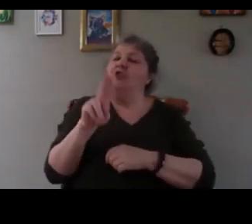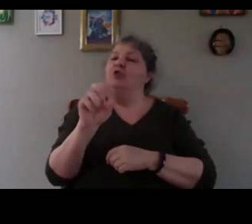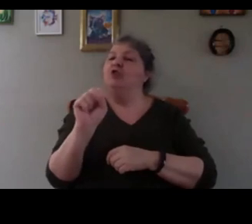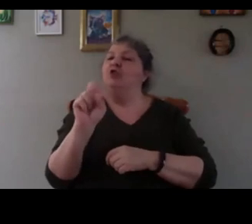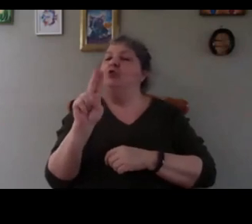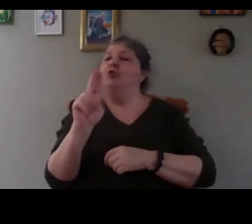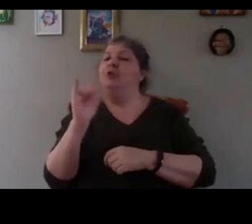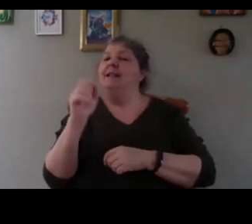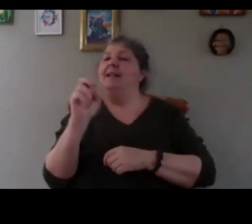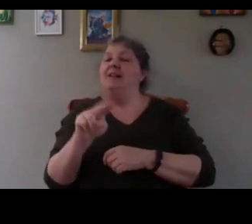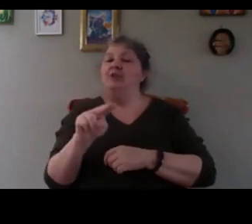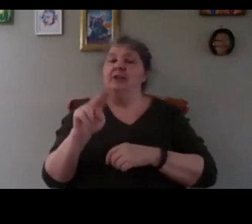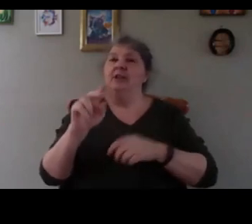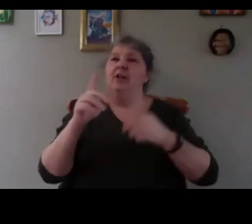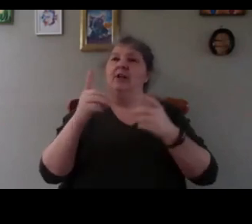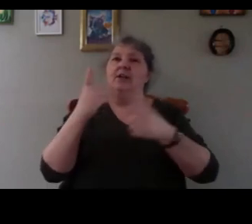there to diffuse the light